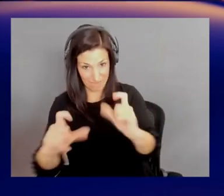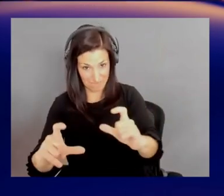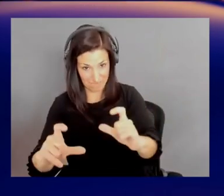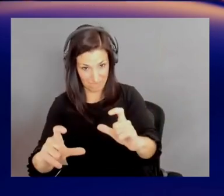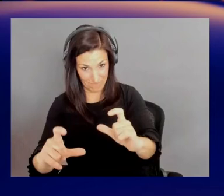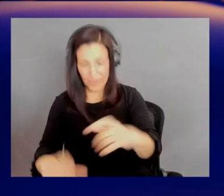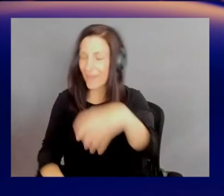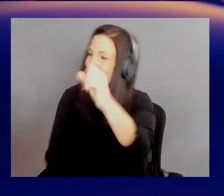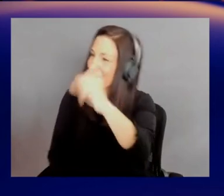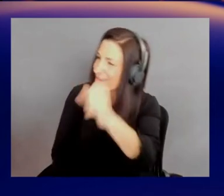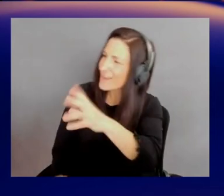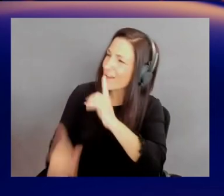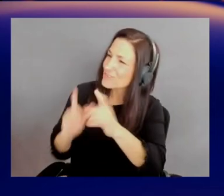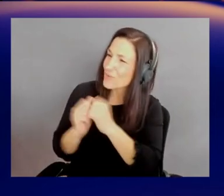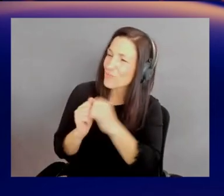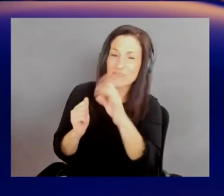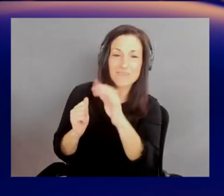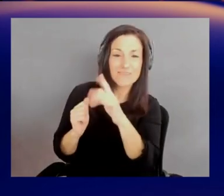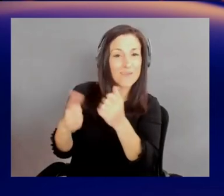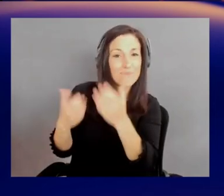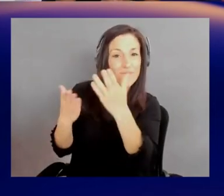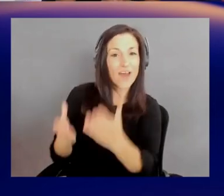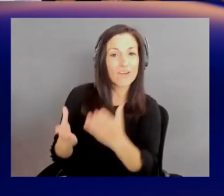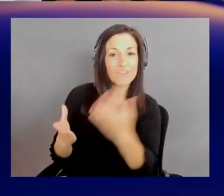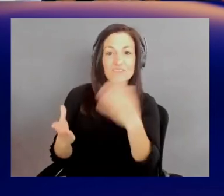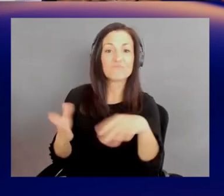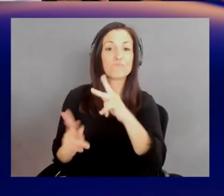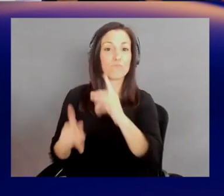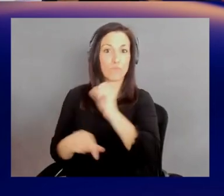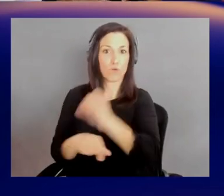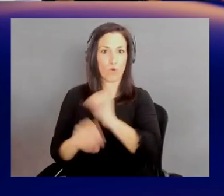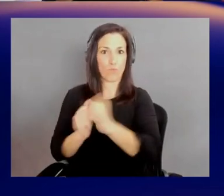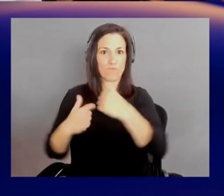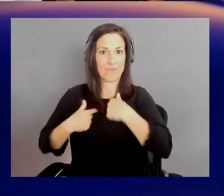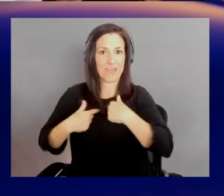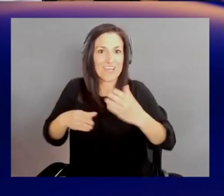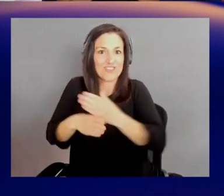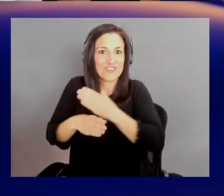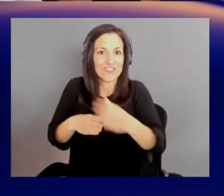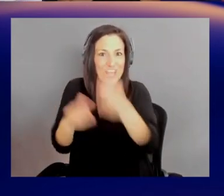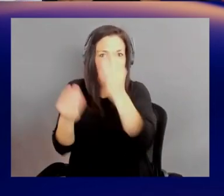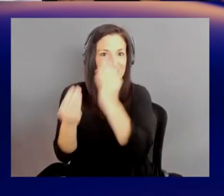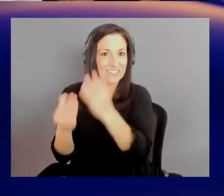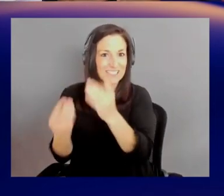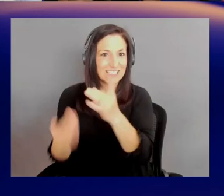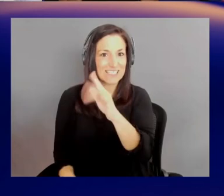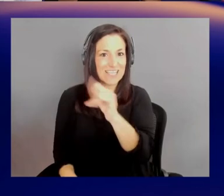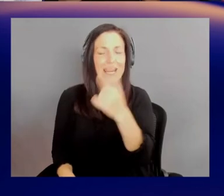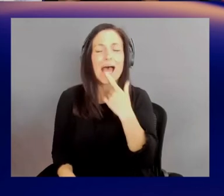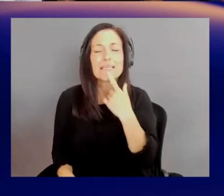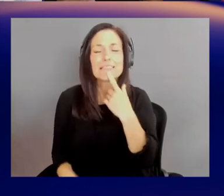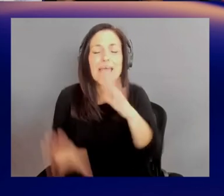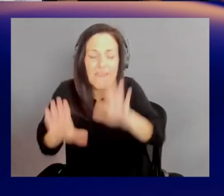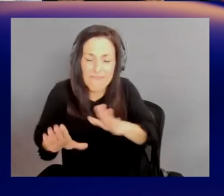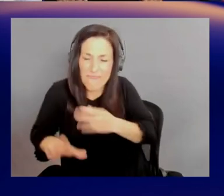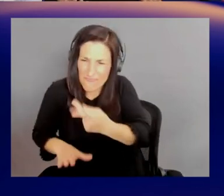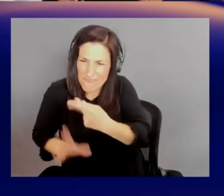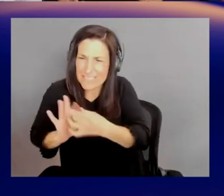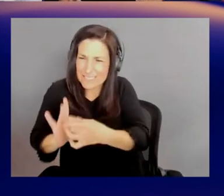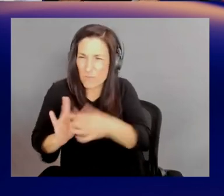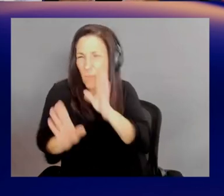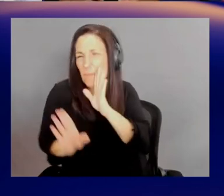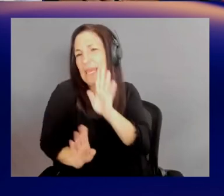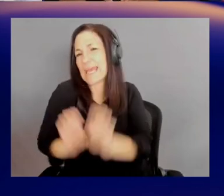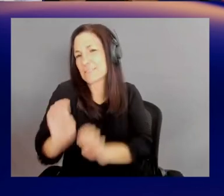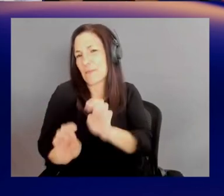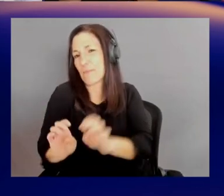I have folks who want to work with me to share their data. I say, let's consider this an experiment. Yeah. We don't always know how your users are